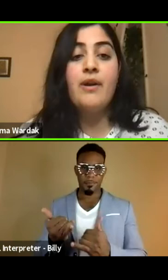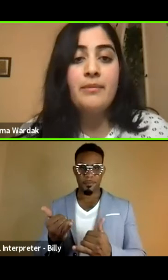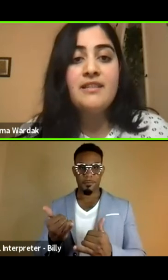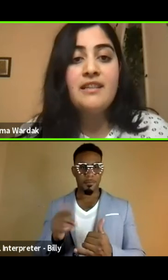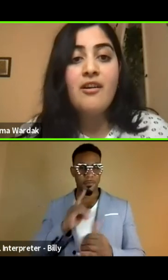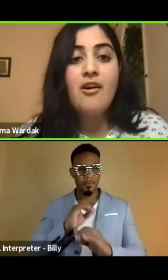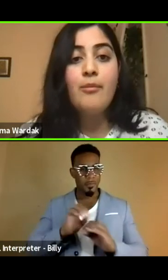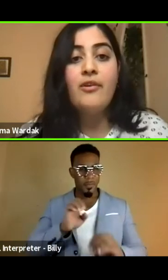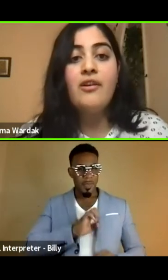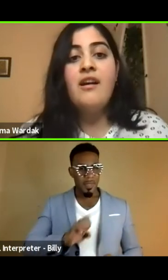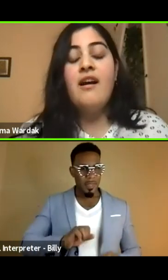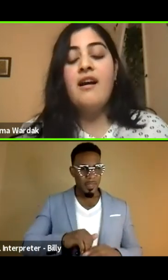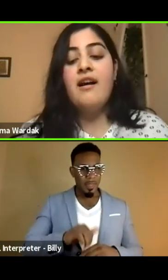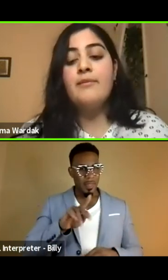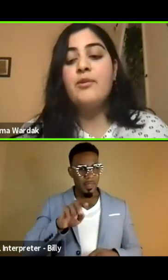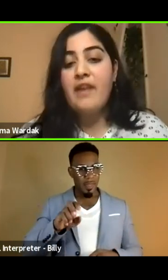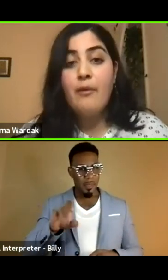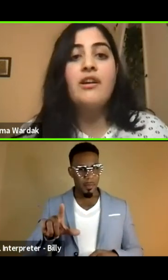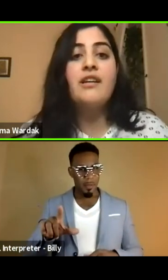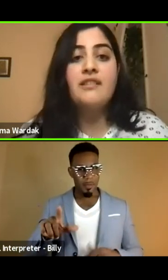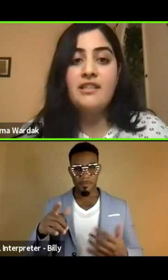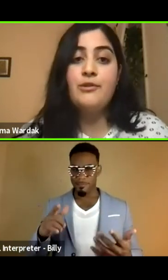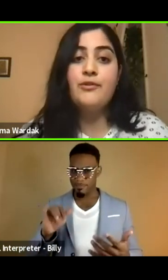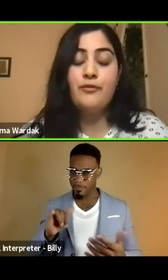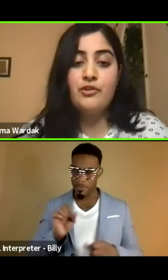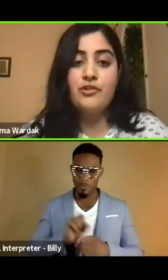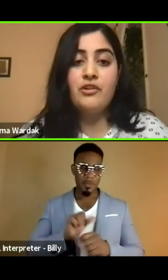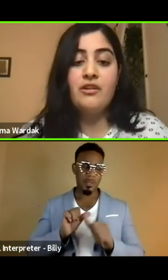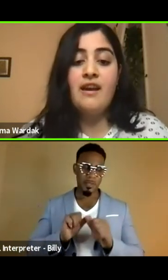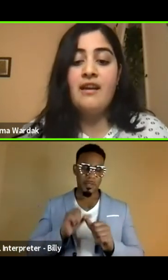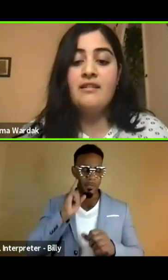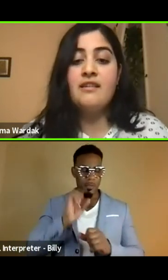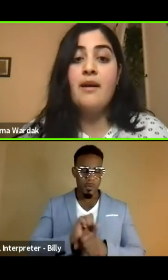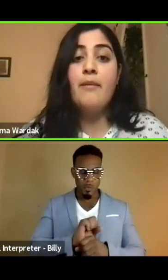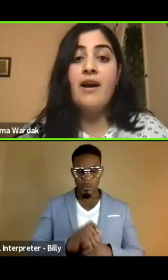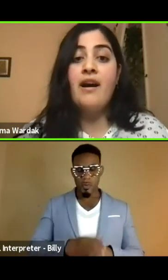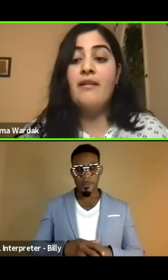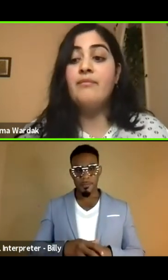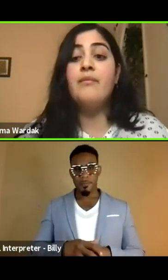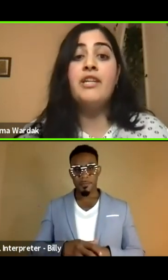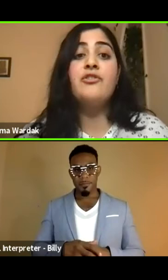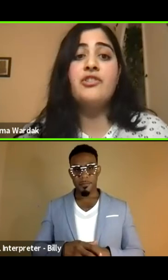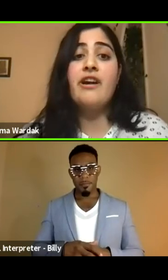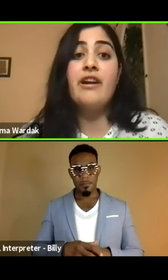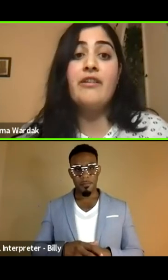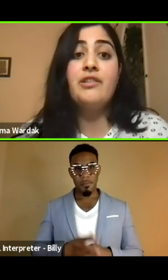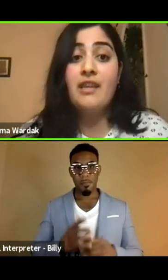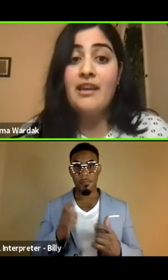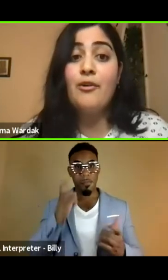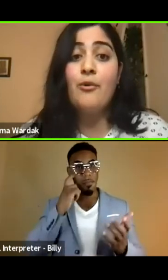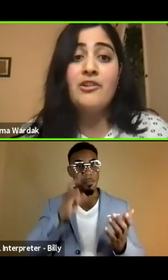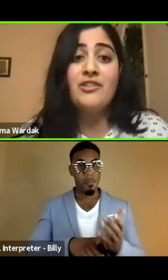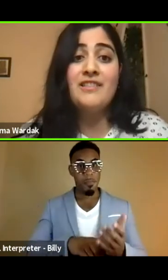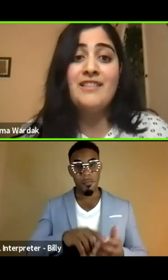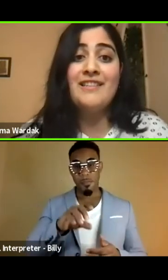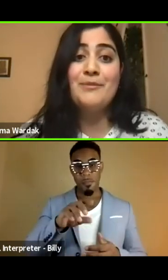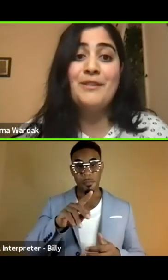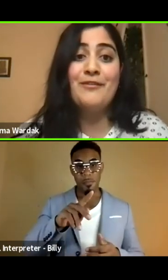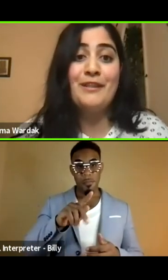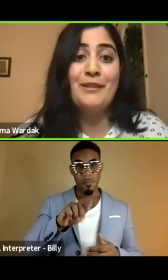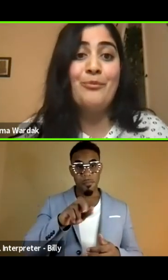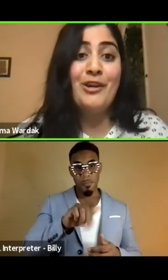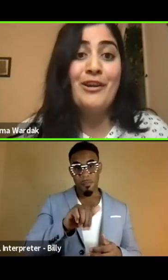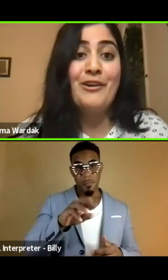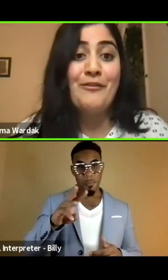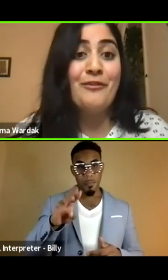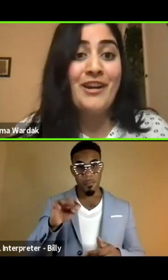that there is no embassy in Kabul. Um, so that work continues for sure. And, um, major shout out to care Washington and